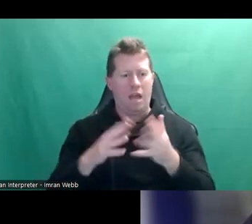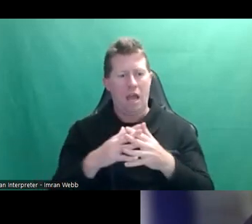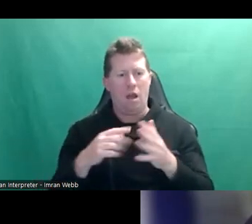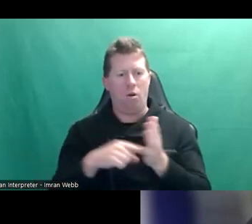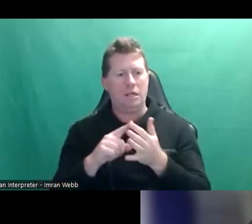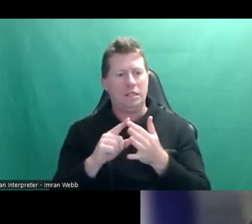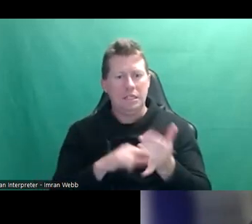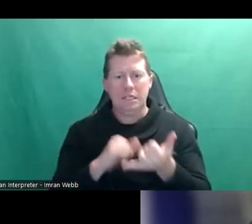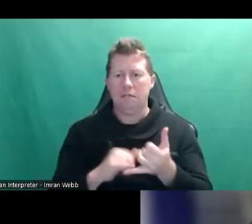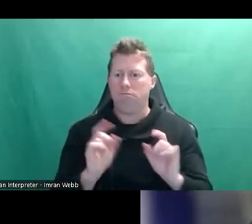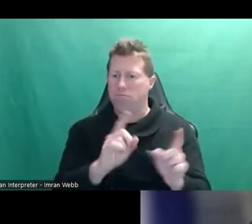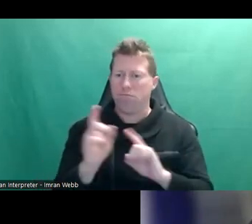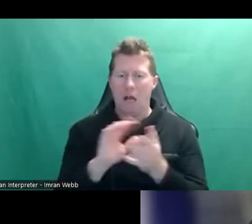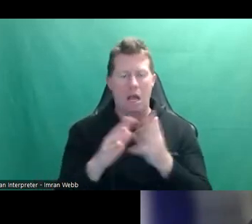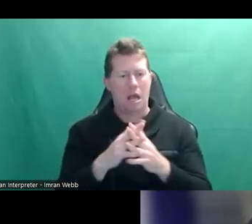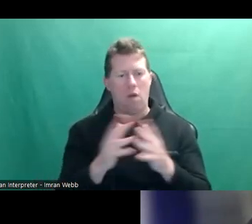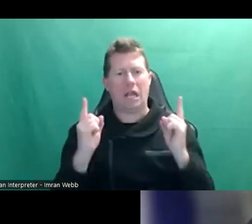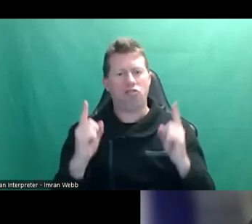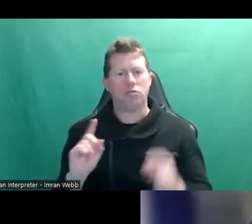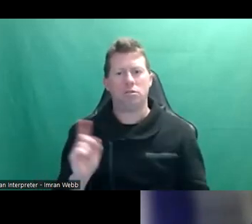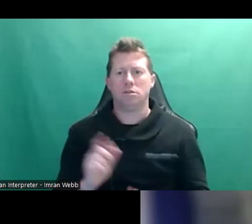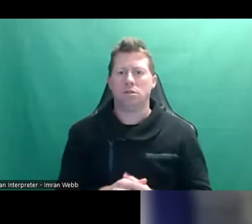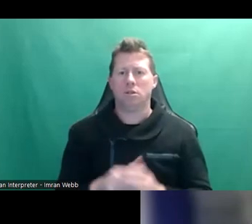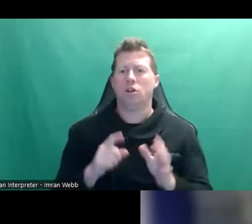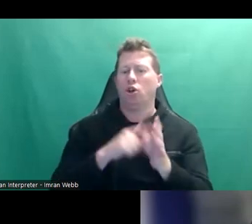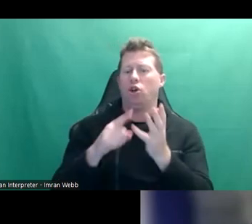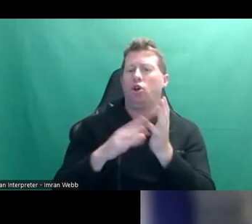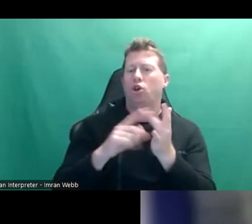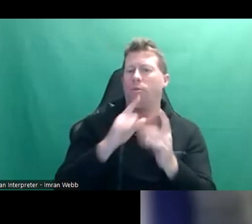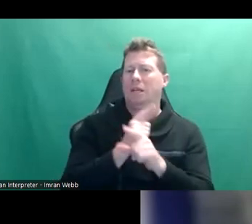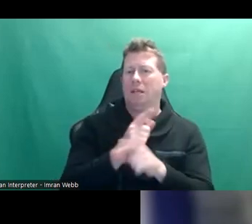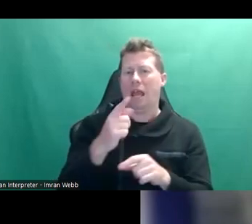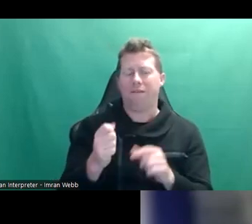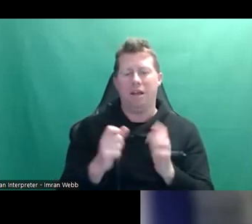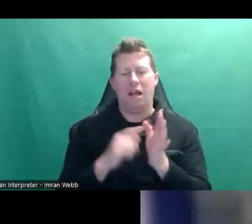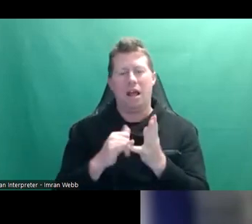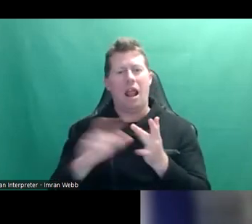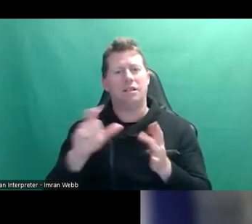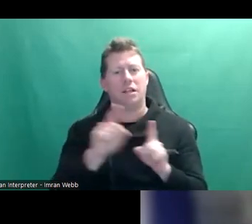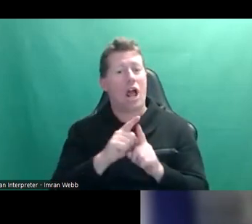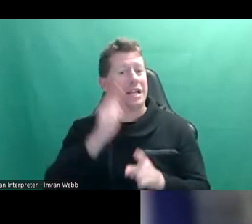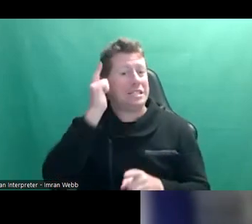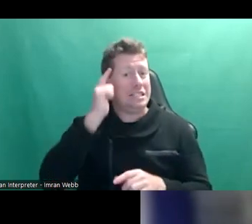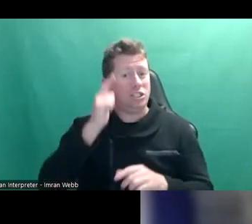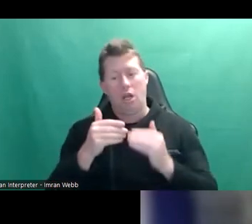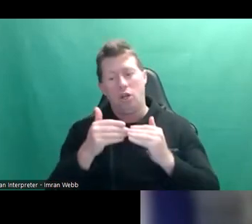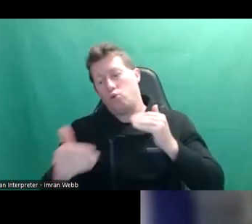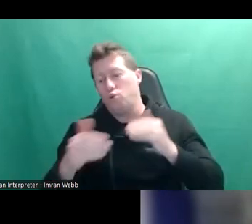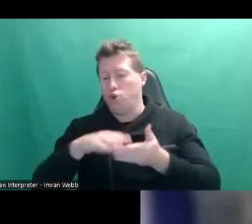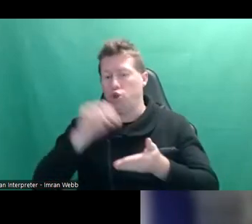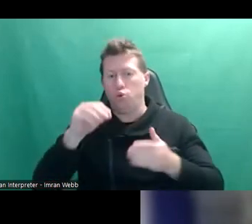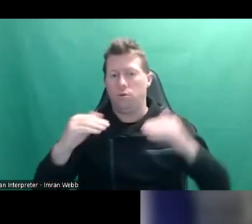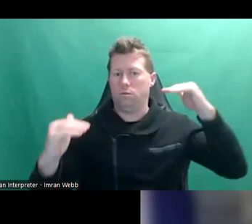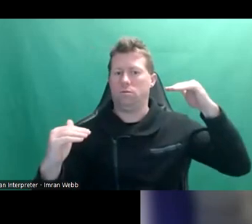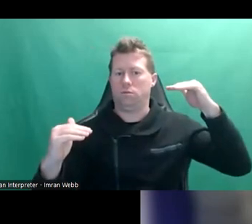and where can it be dangerous? Yeah, there are classics like the teacher-student relationship is one that is drawn on